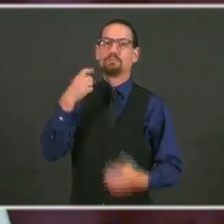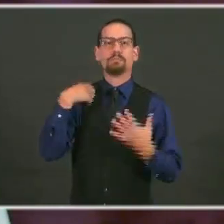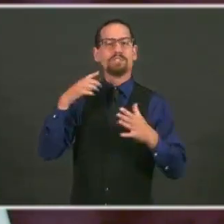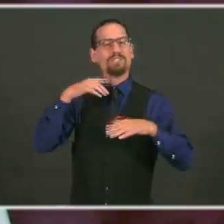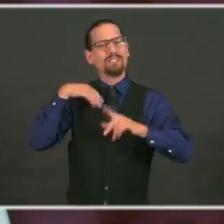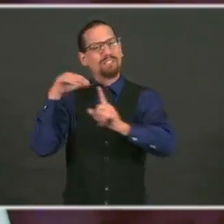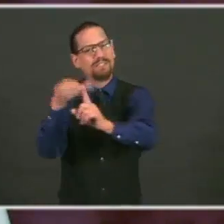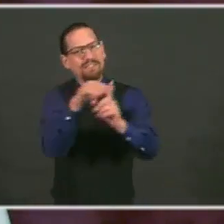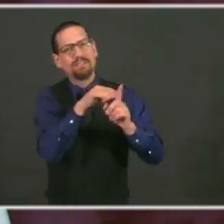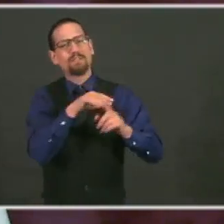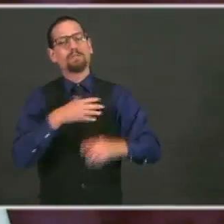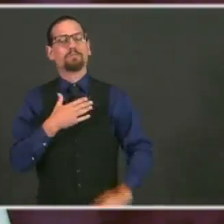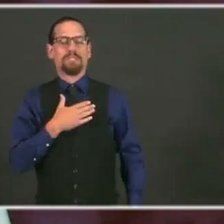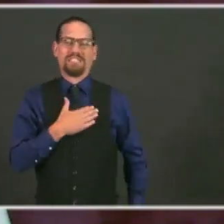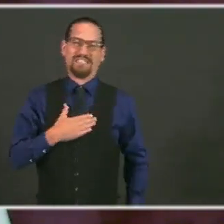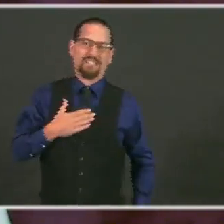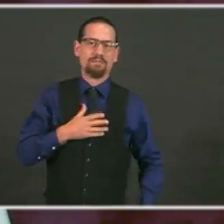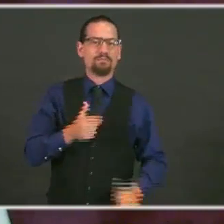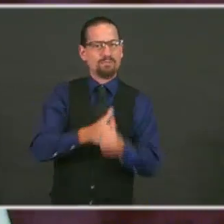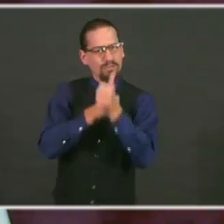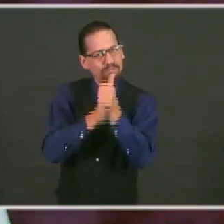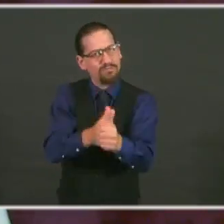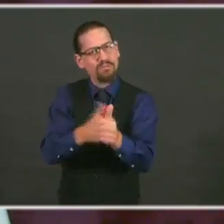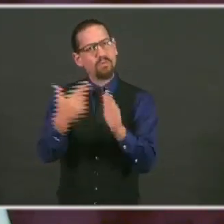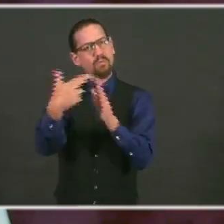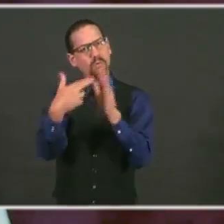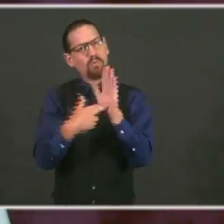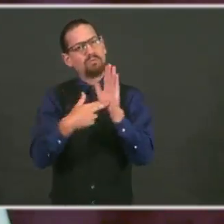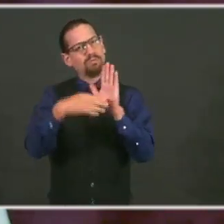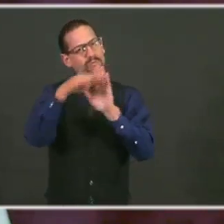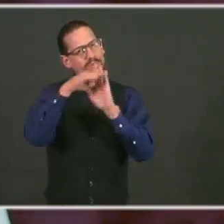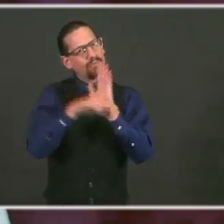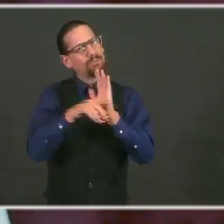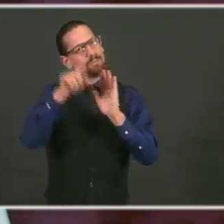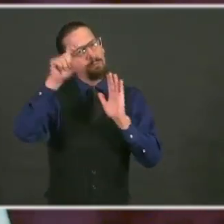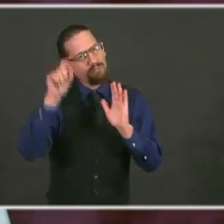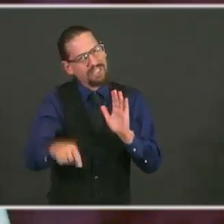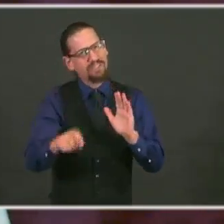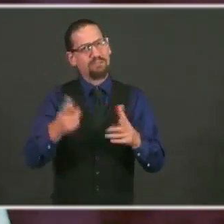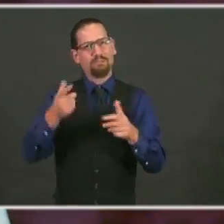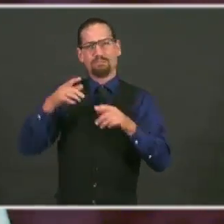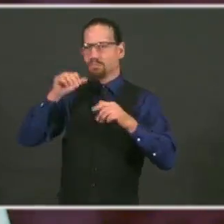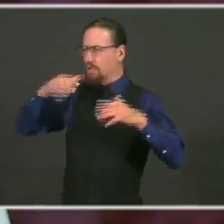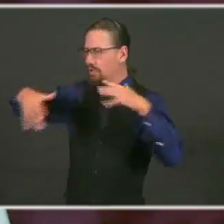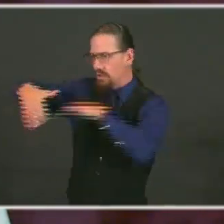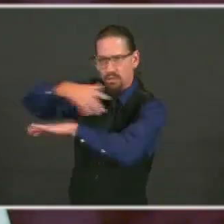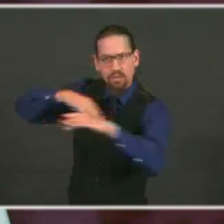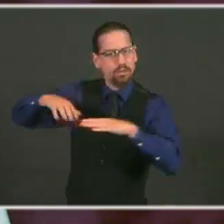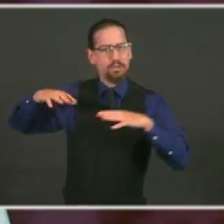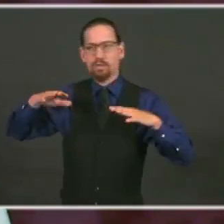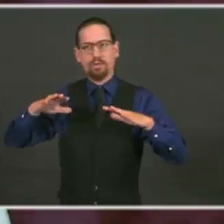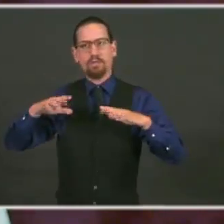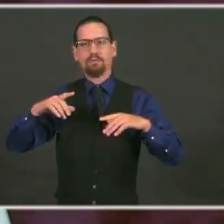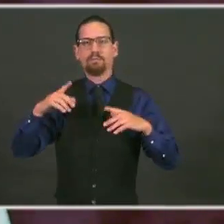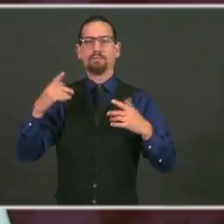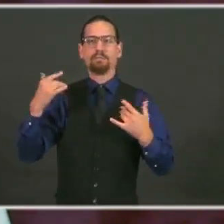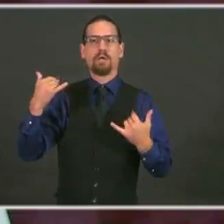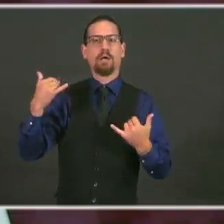Unfortunately, we did see a decrease in compliance with separation between the bartenders and customers,